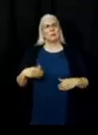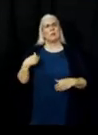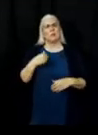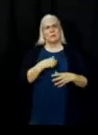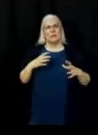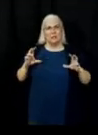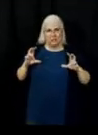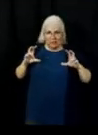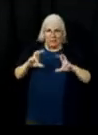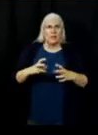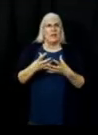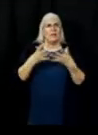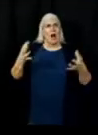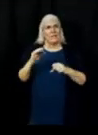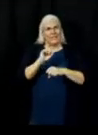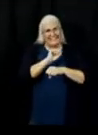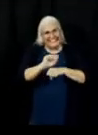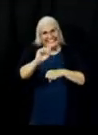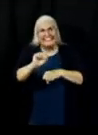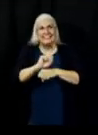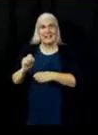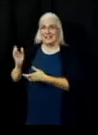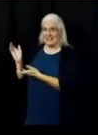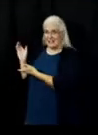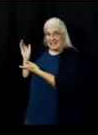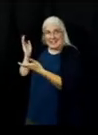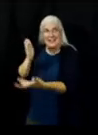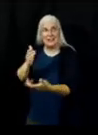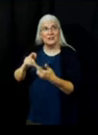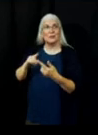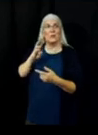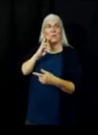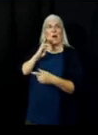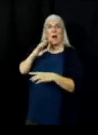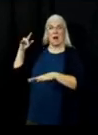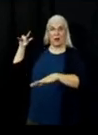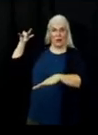water out there, but it's a very difficult environment to just put it all out.